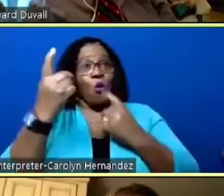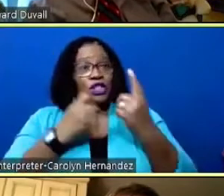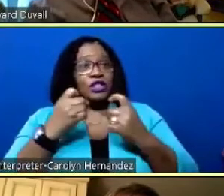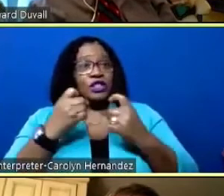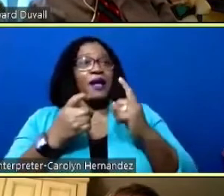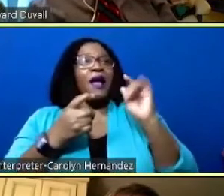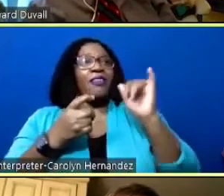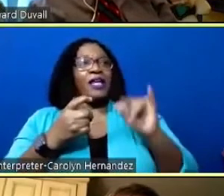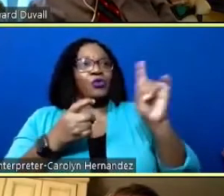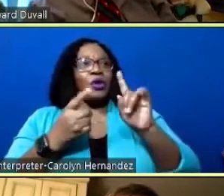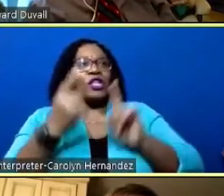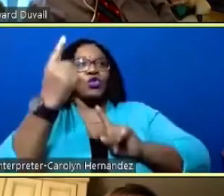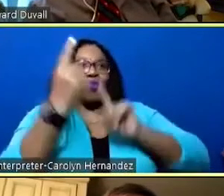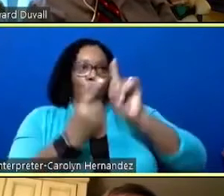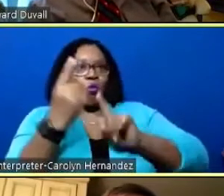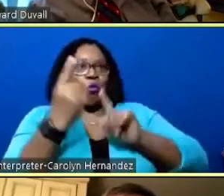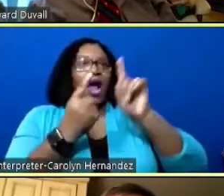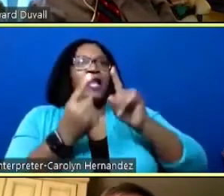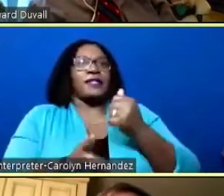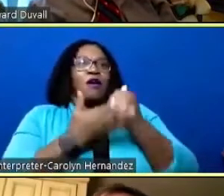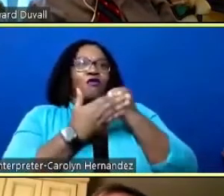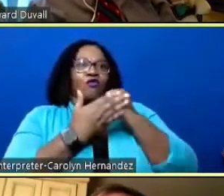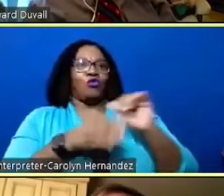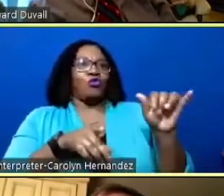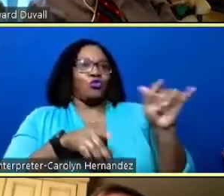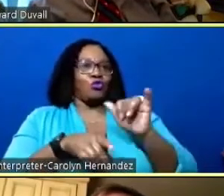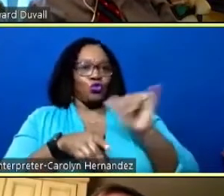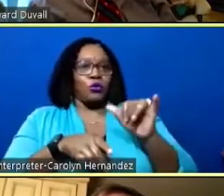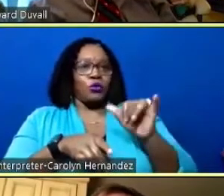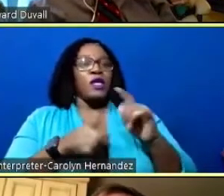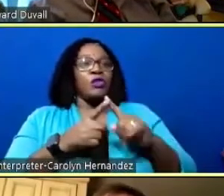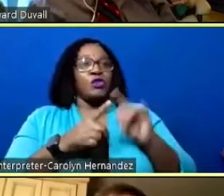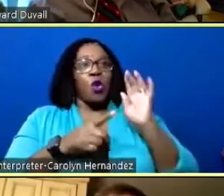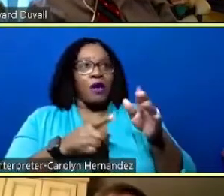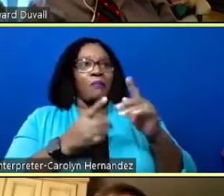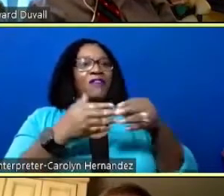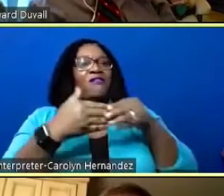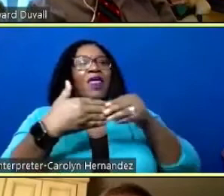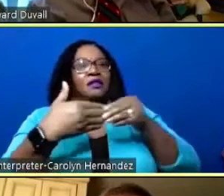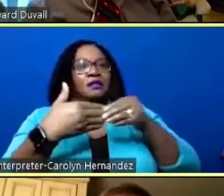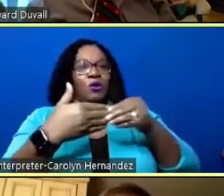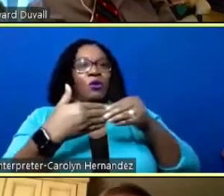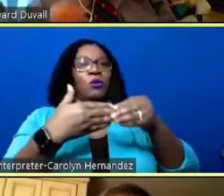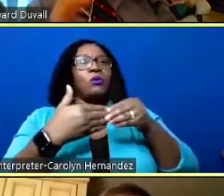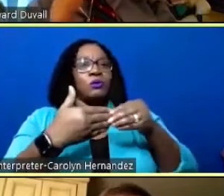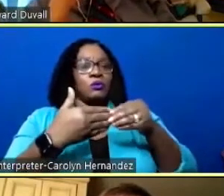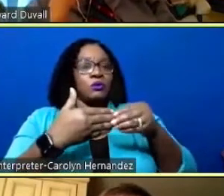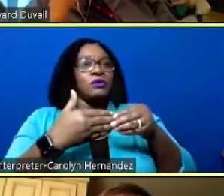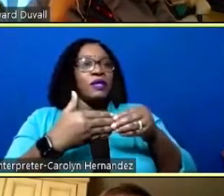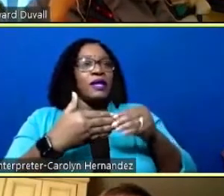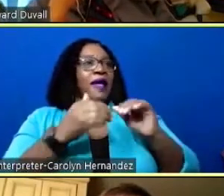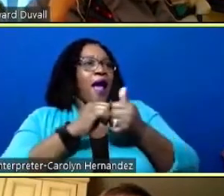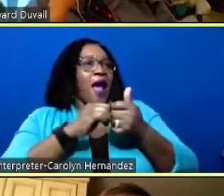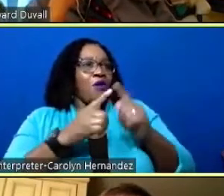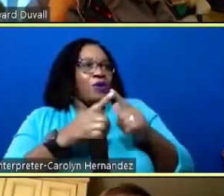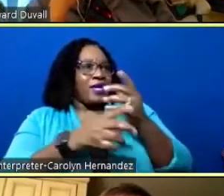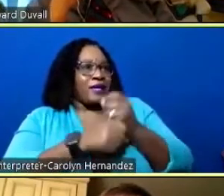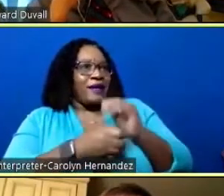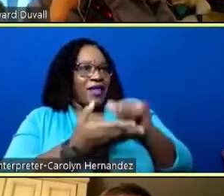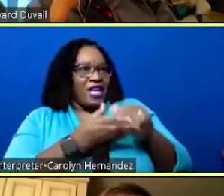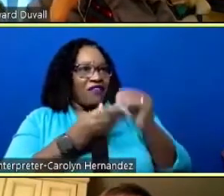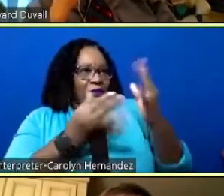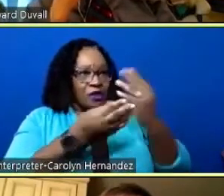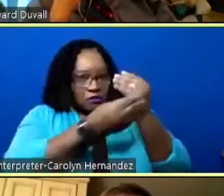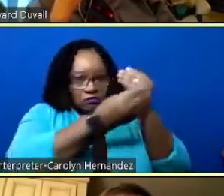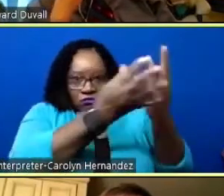that's where these one-on-ones are useful as well so we'll we'll be flexible um and how we get this information out